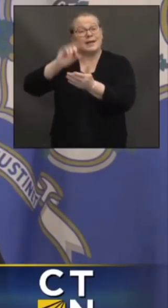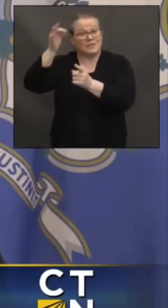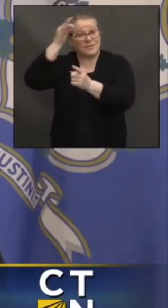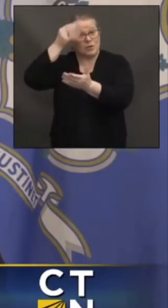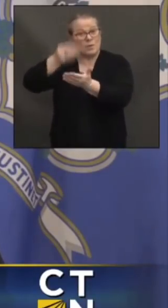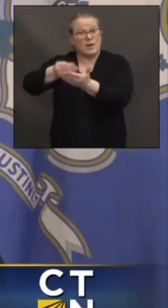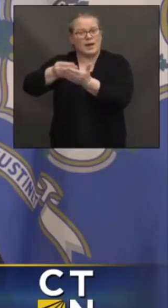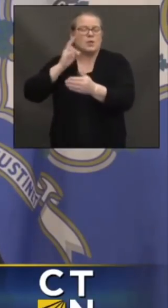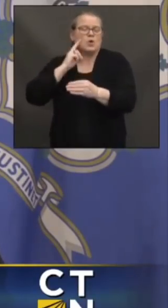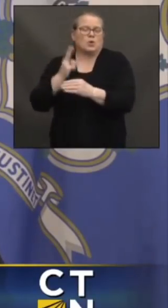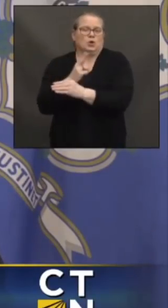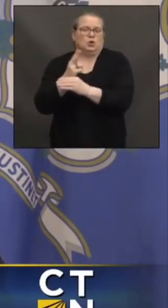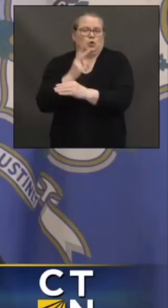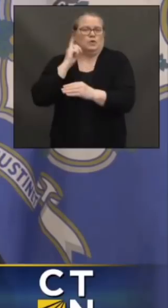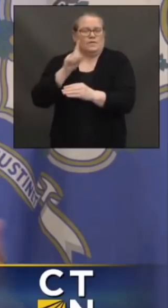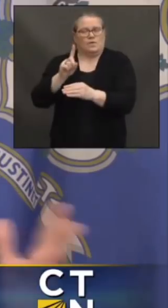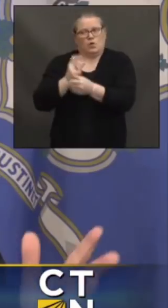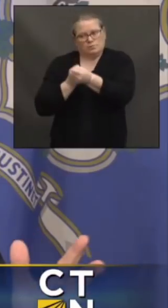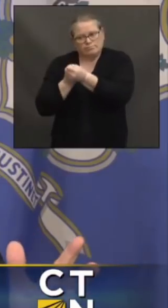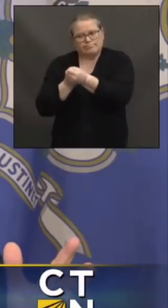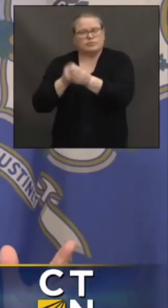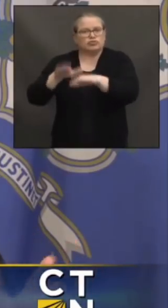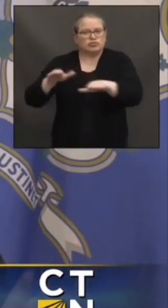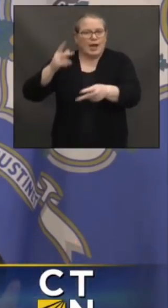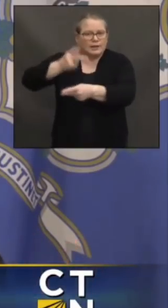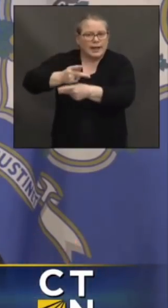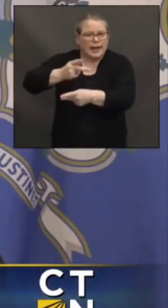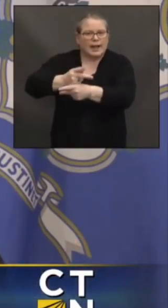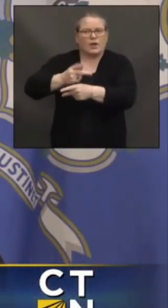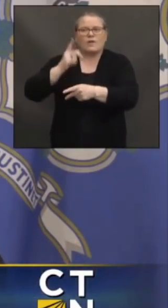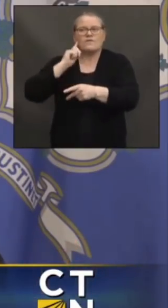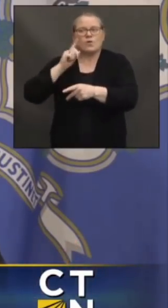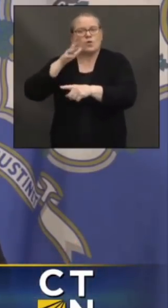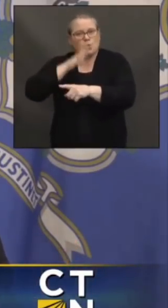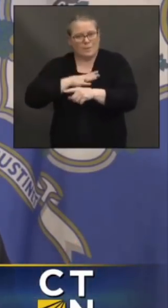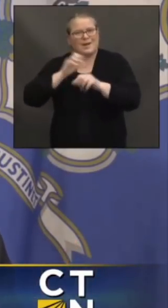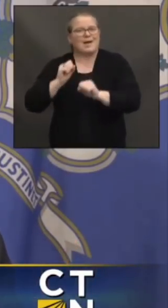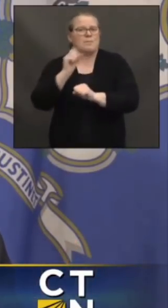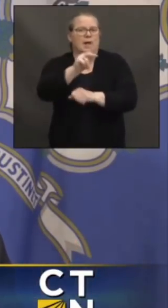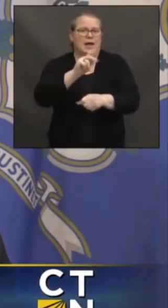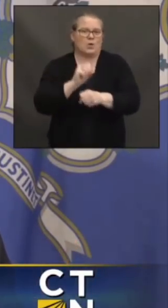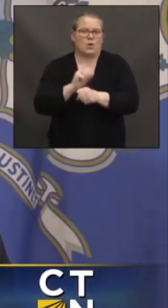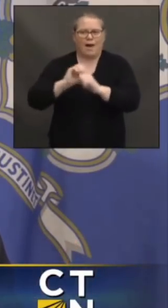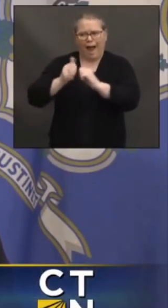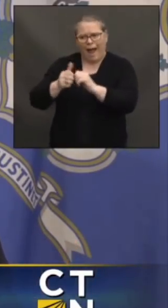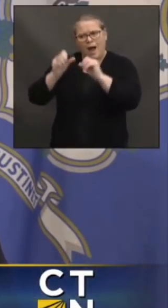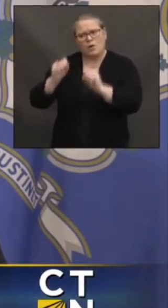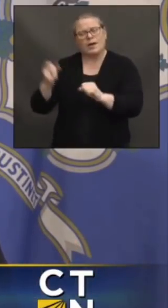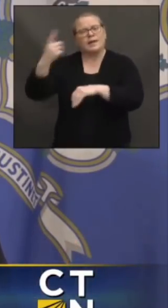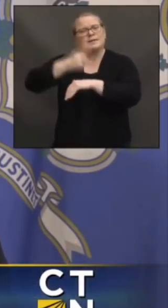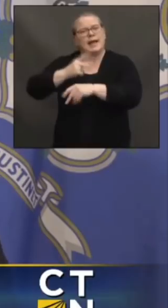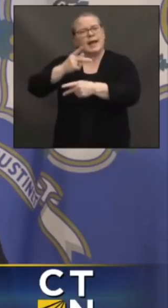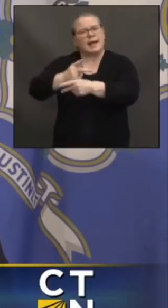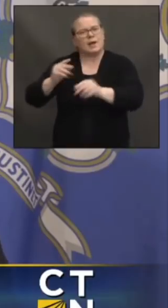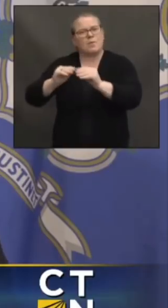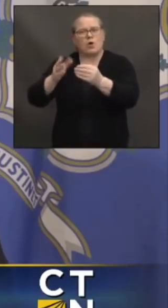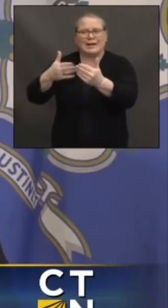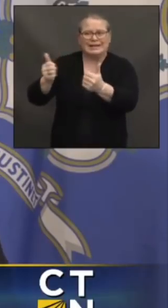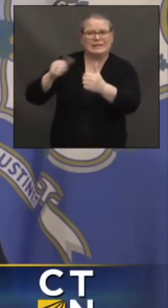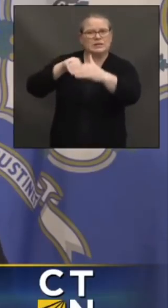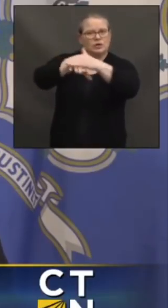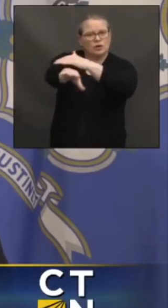on very soon to say what we can do to expand the base of day care, make that widely available, universally